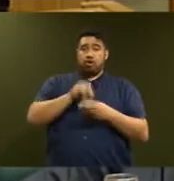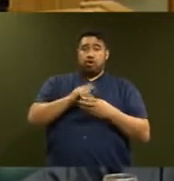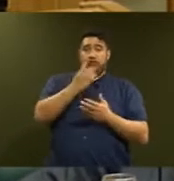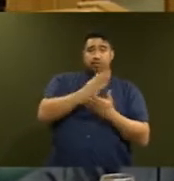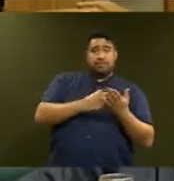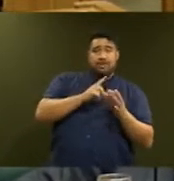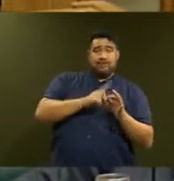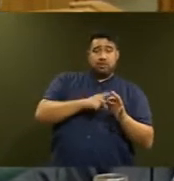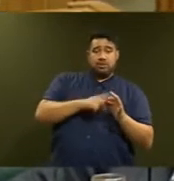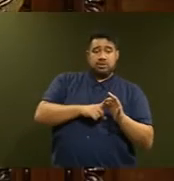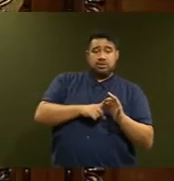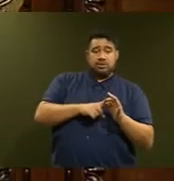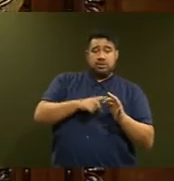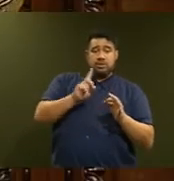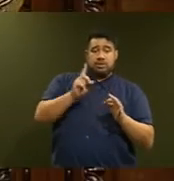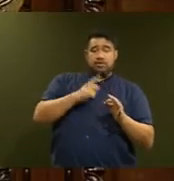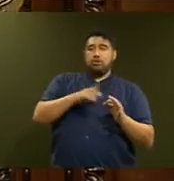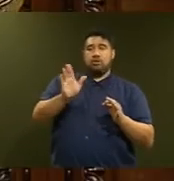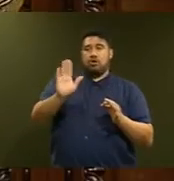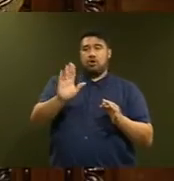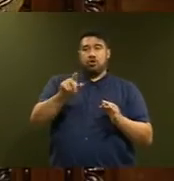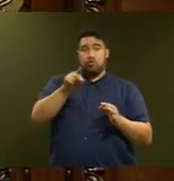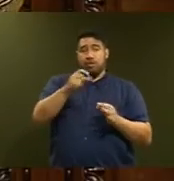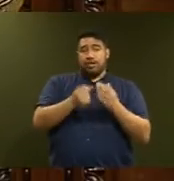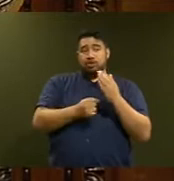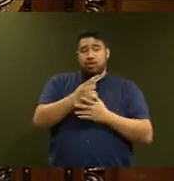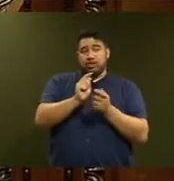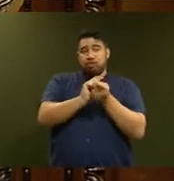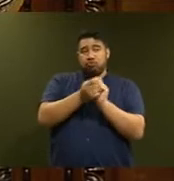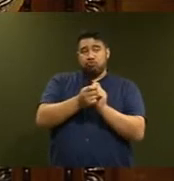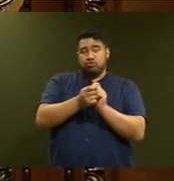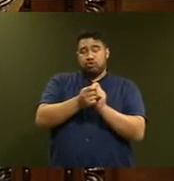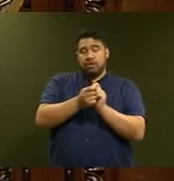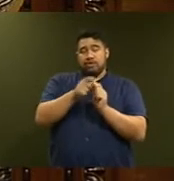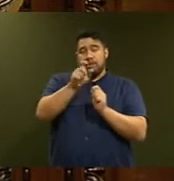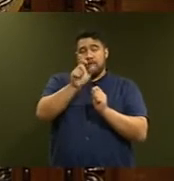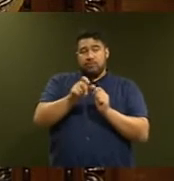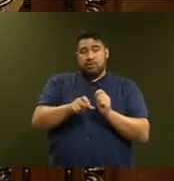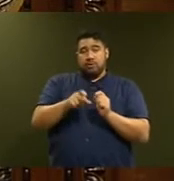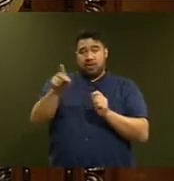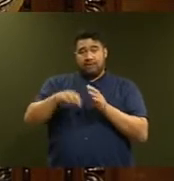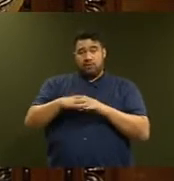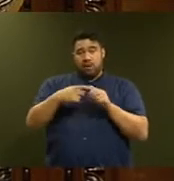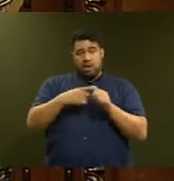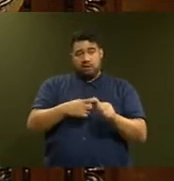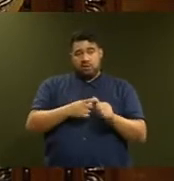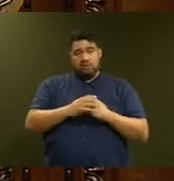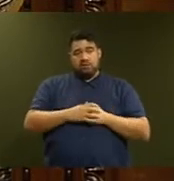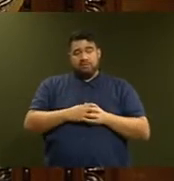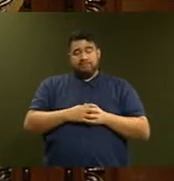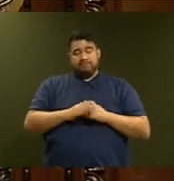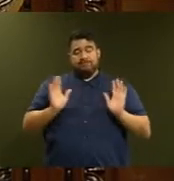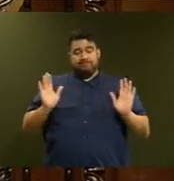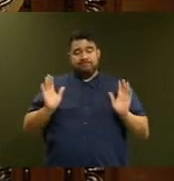you had a chance of rephrasing, you've rephrased it, and you've had a full answer, not just addressing a full answer.